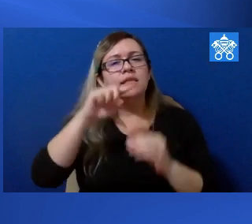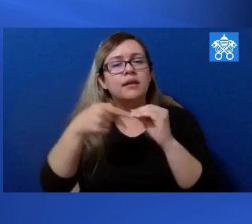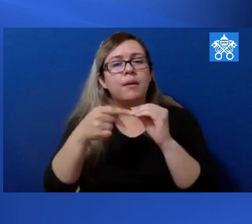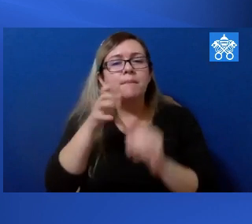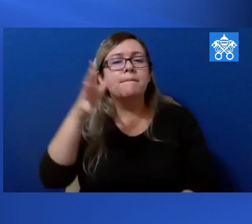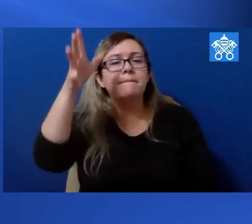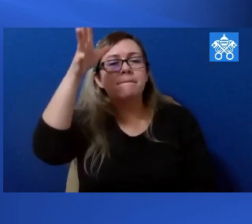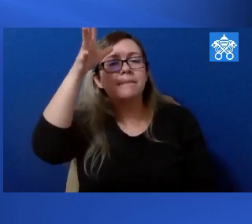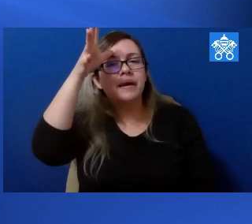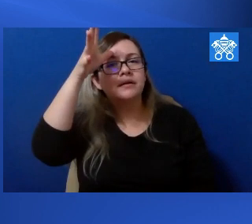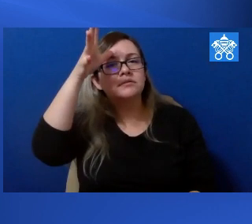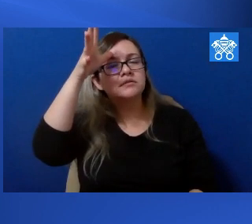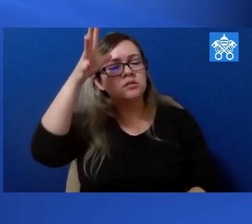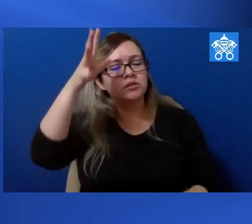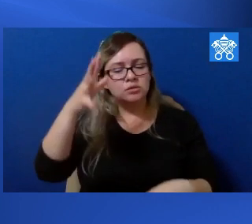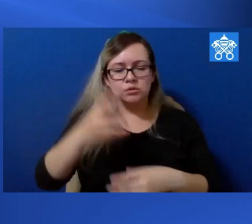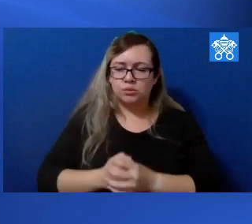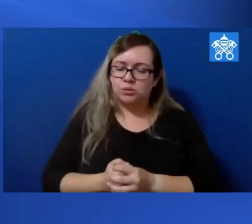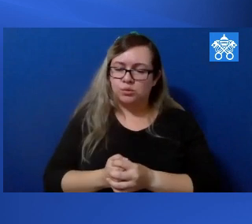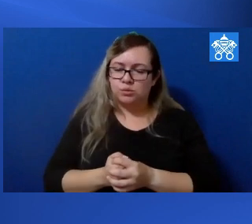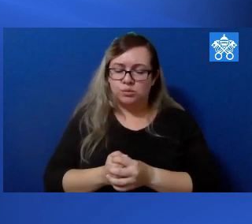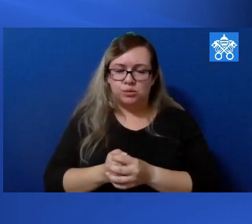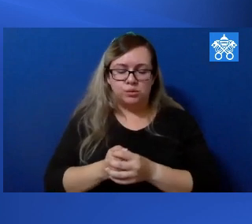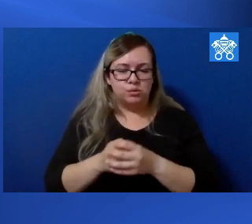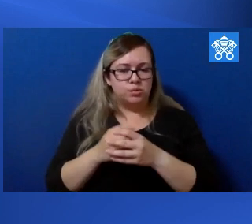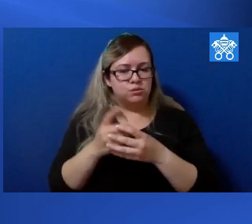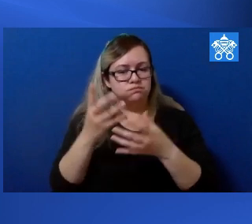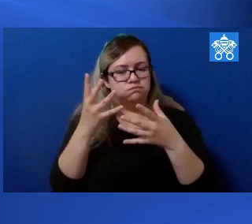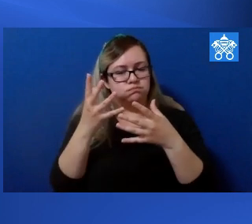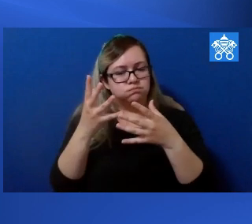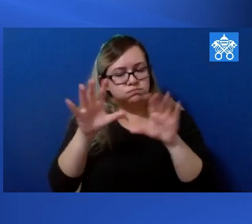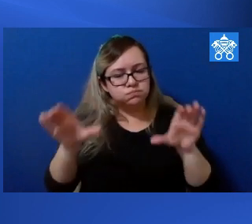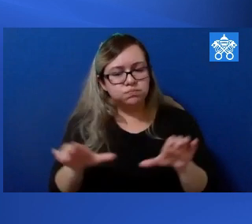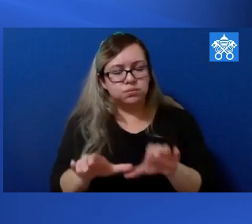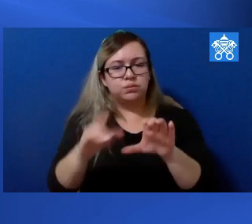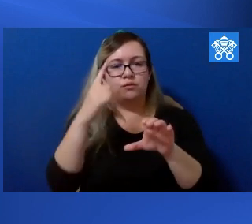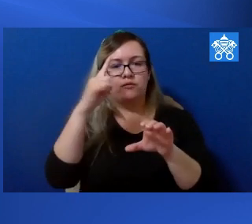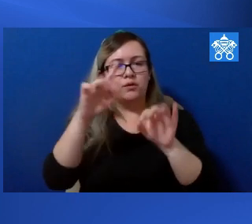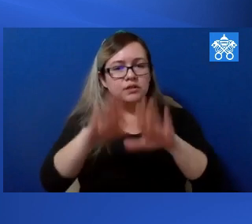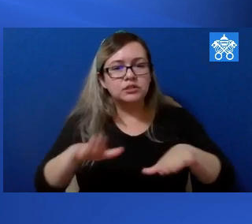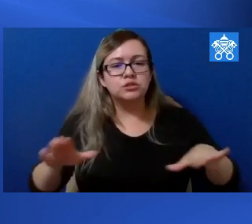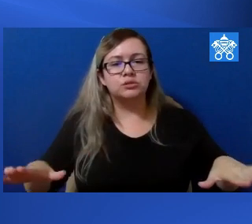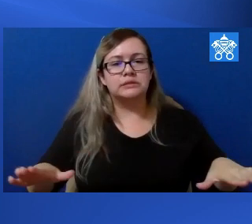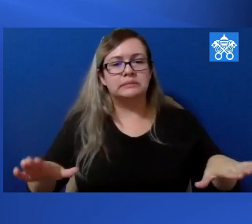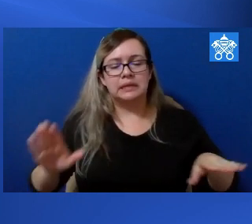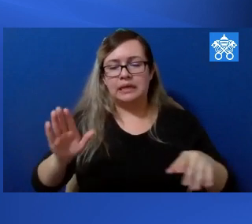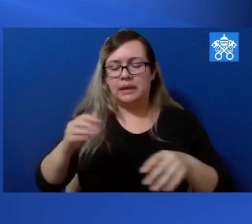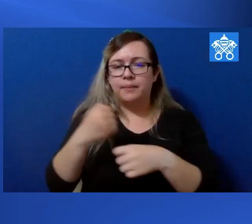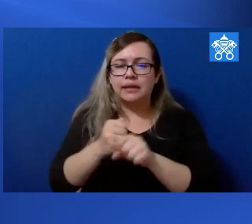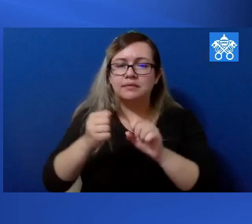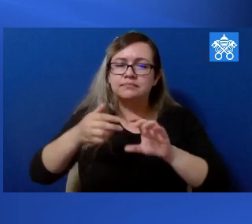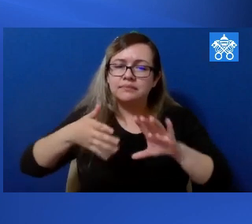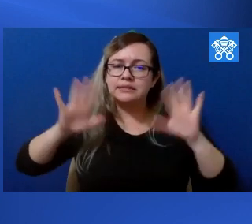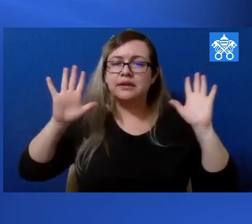Let's think of parents who dedicate themselves to their children, making sacrifices and renouncing time for themselves.